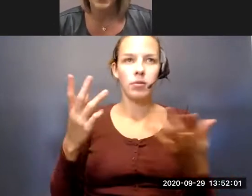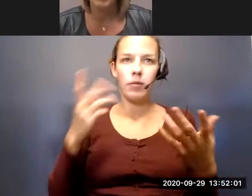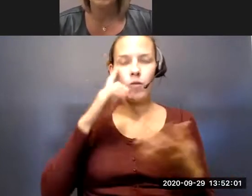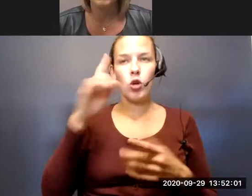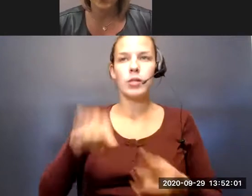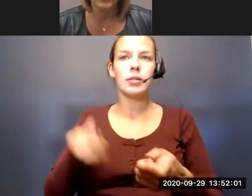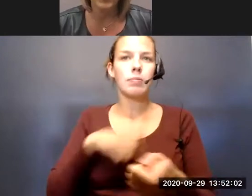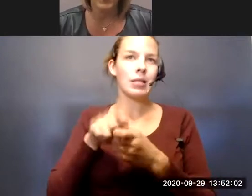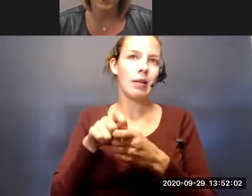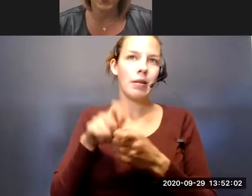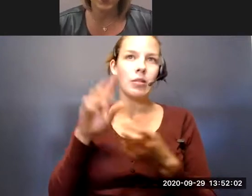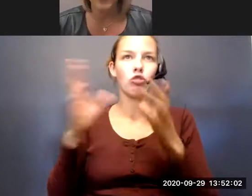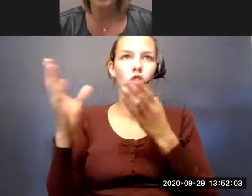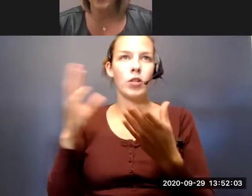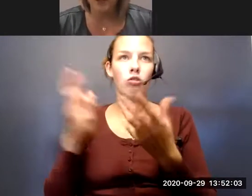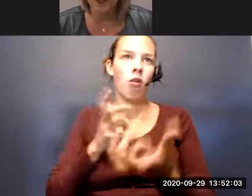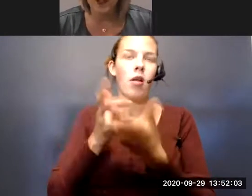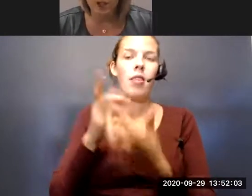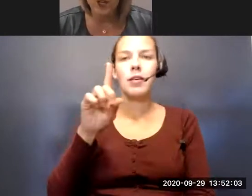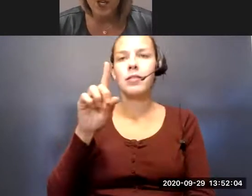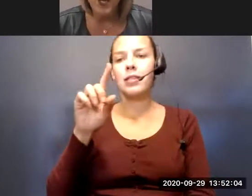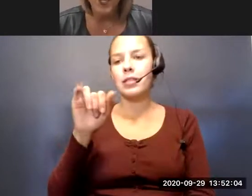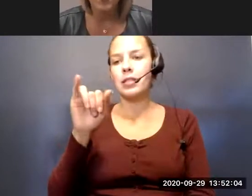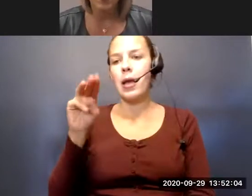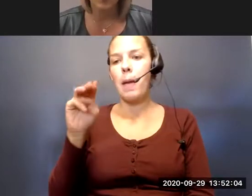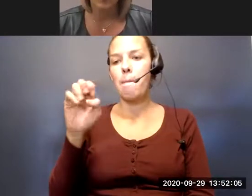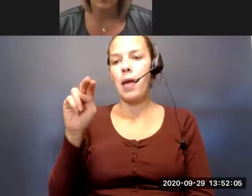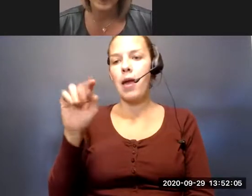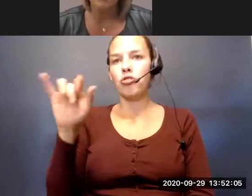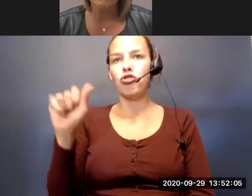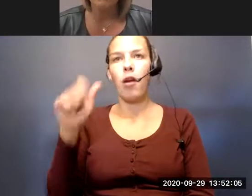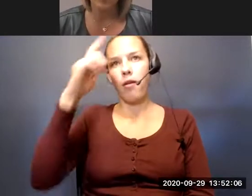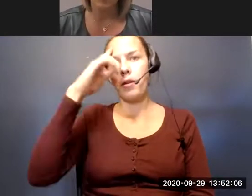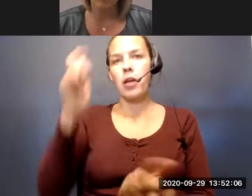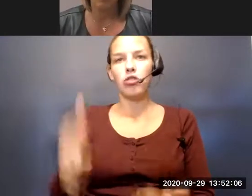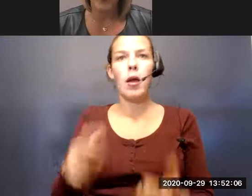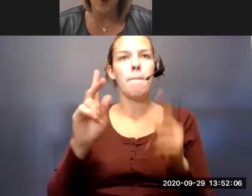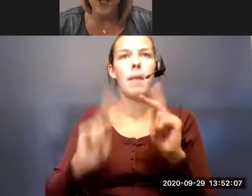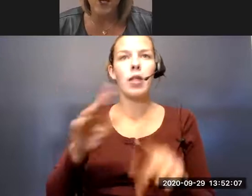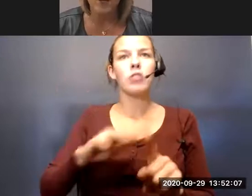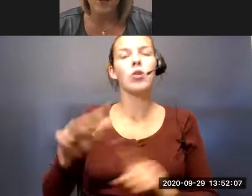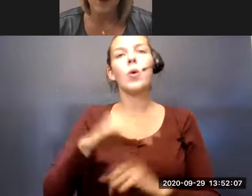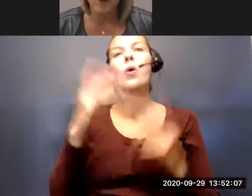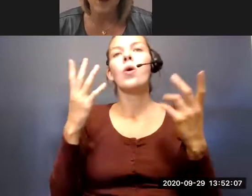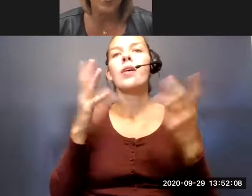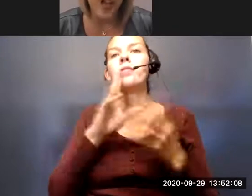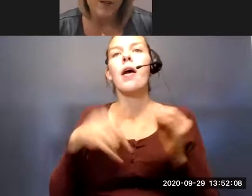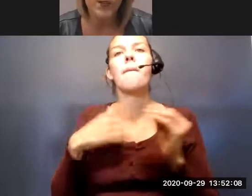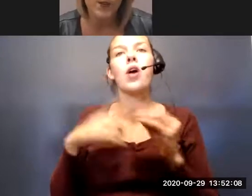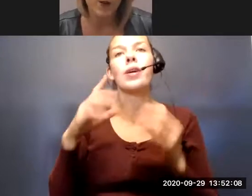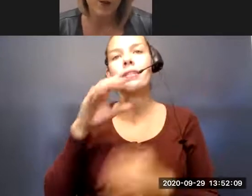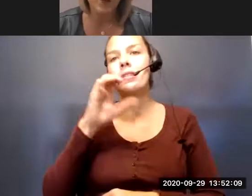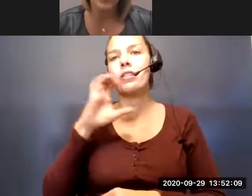services to the dementia population. And so what I wanted to talk about was our senior